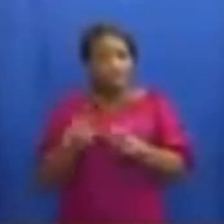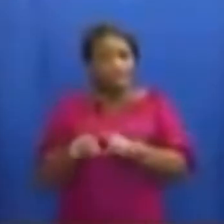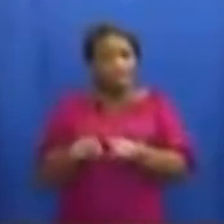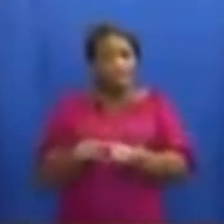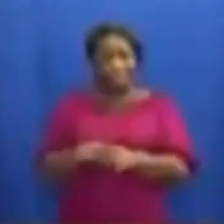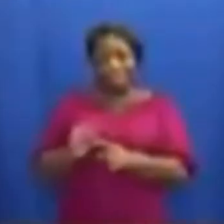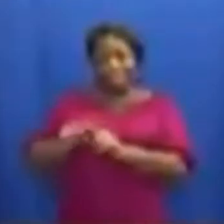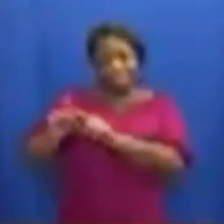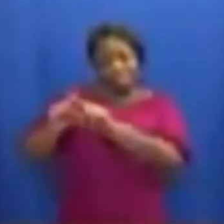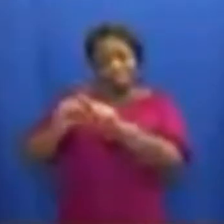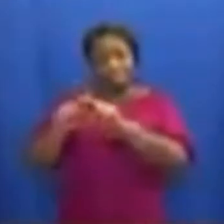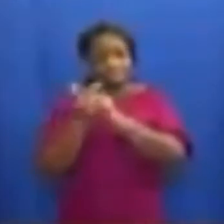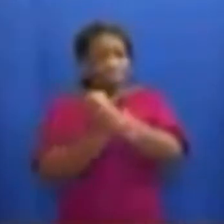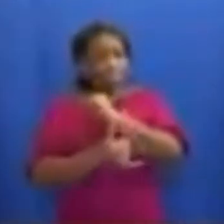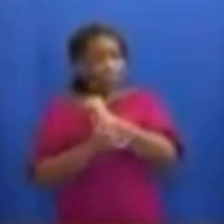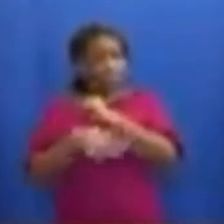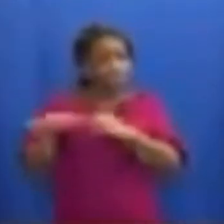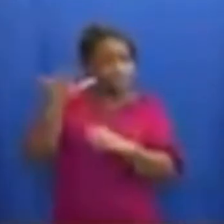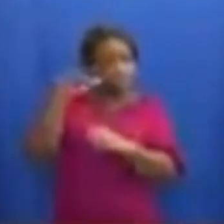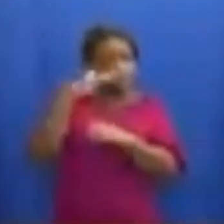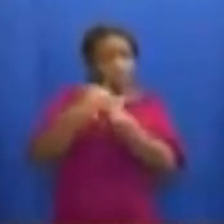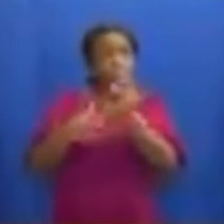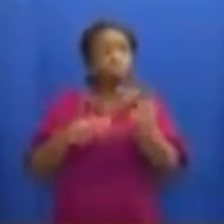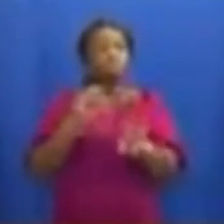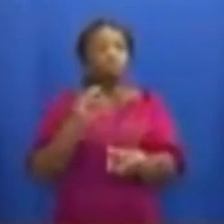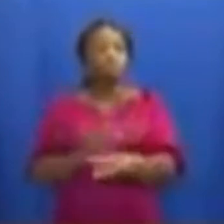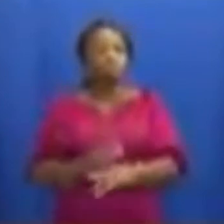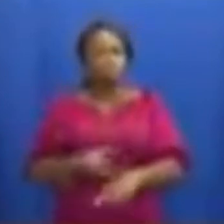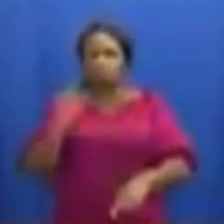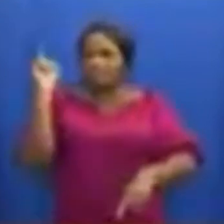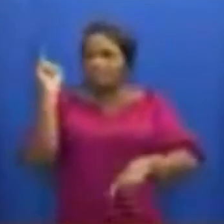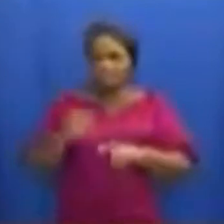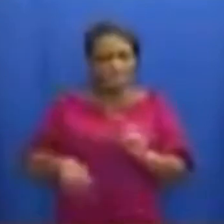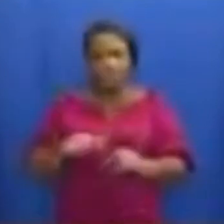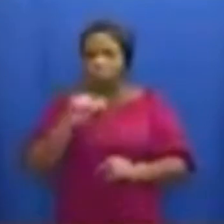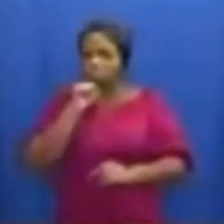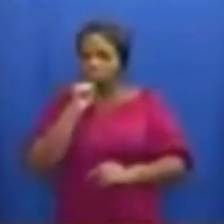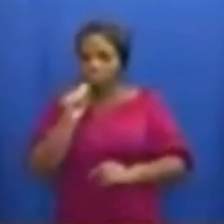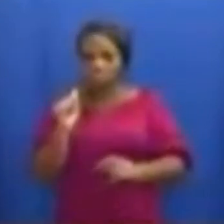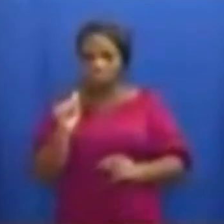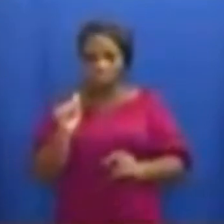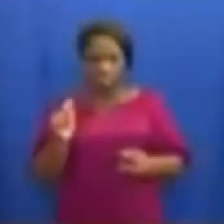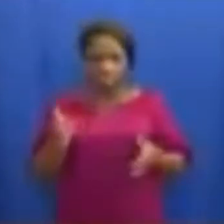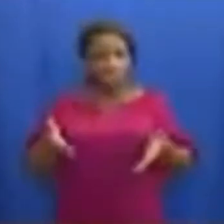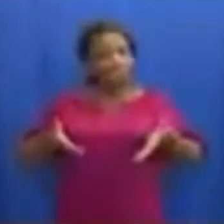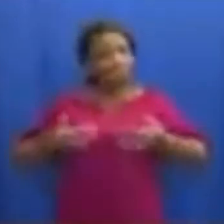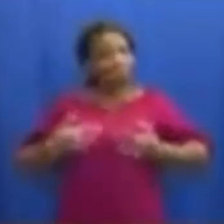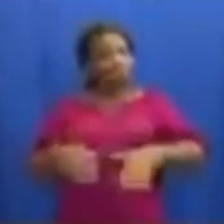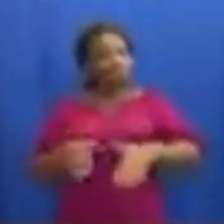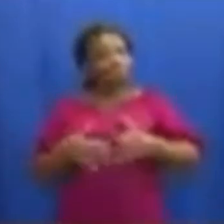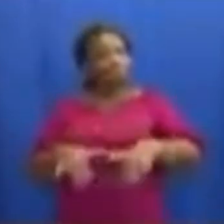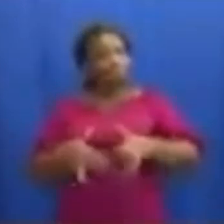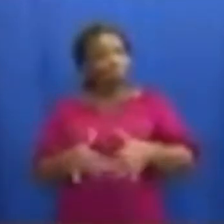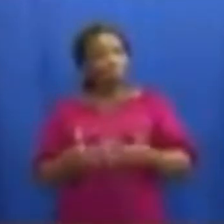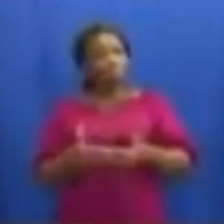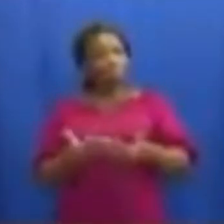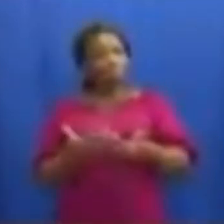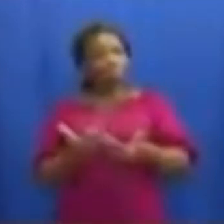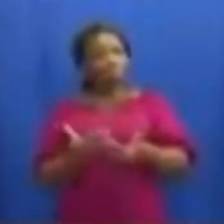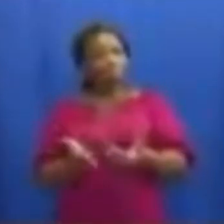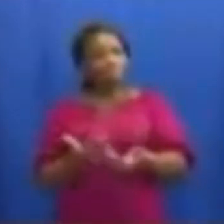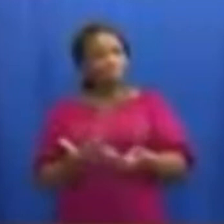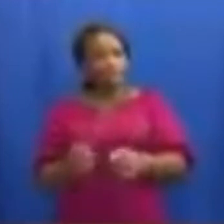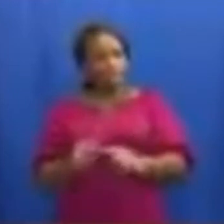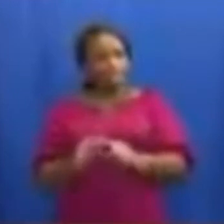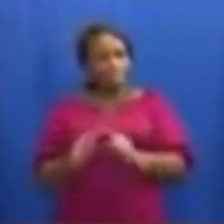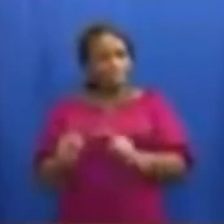in several countries countries across the world, we cannot afford to let our guard down. We have to